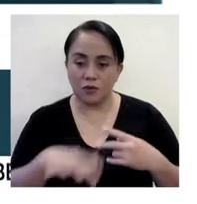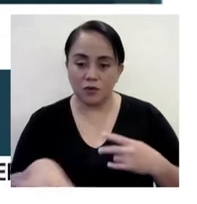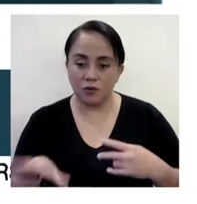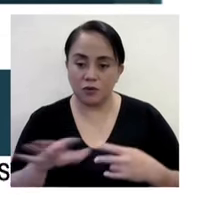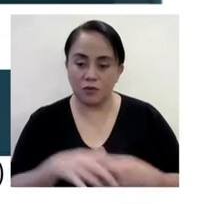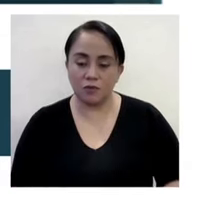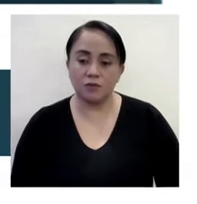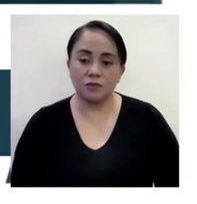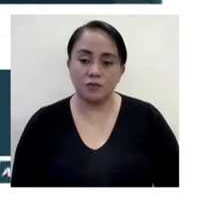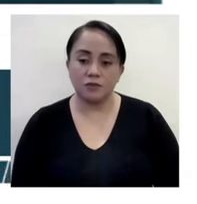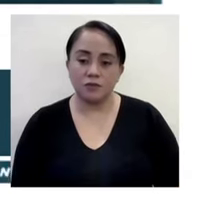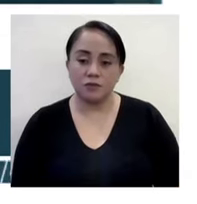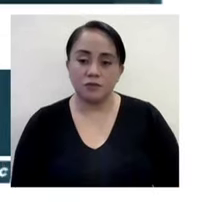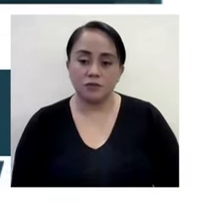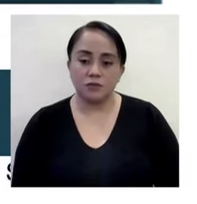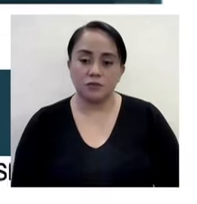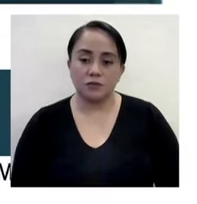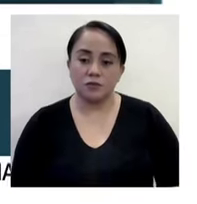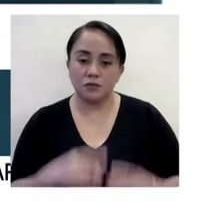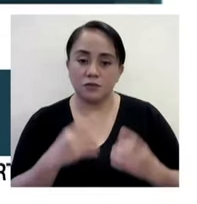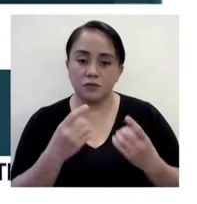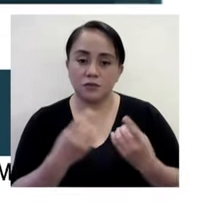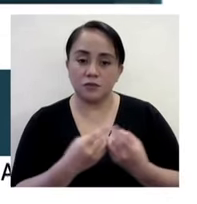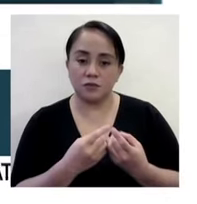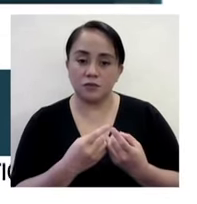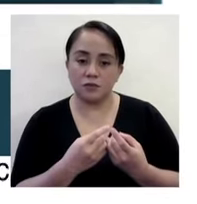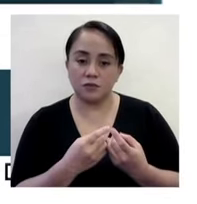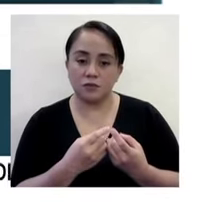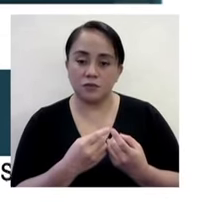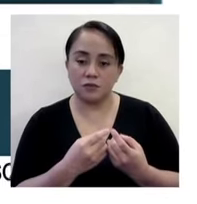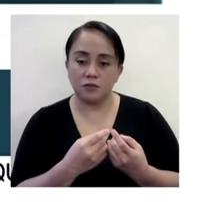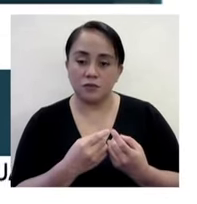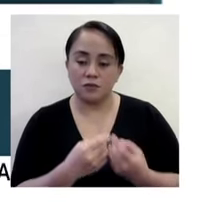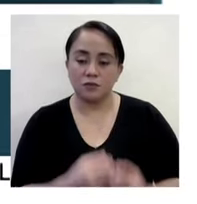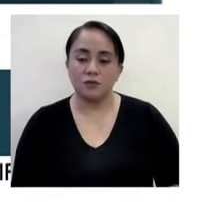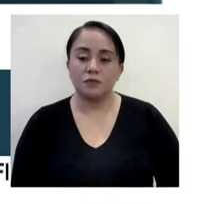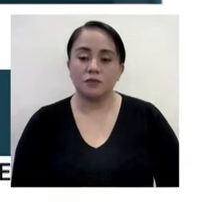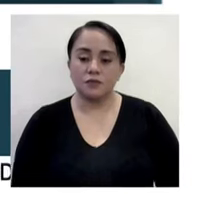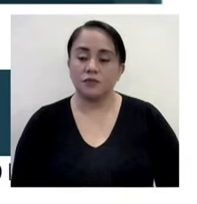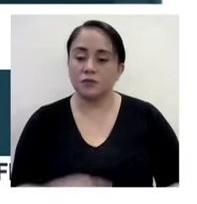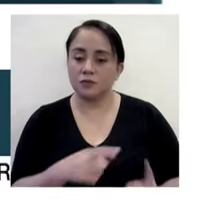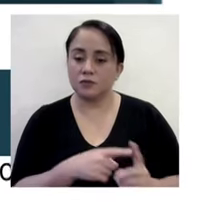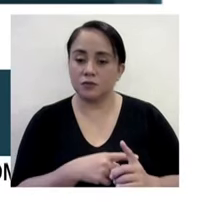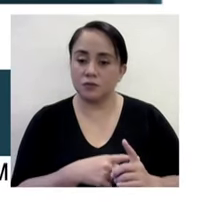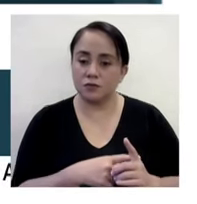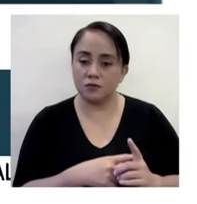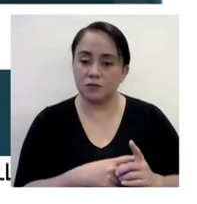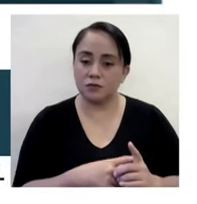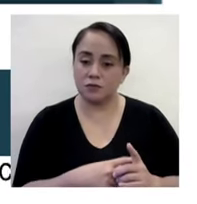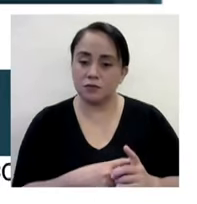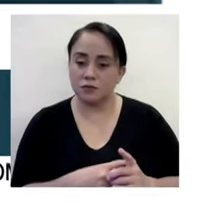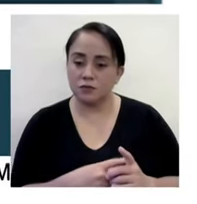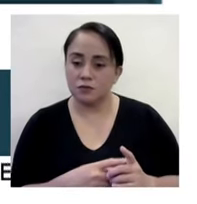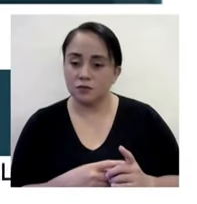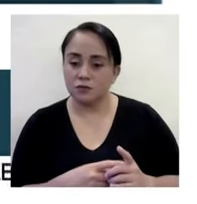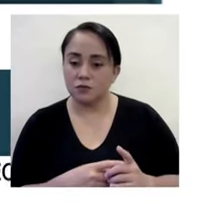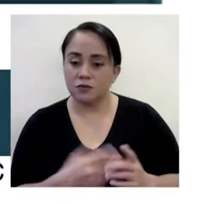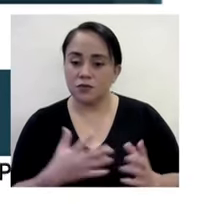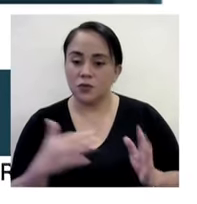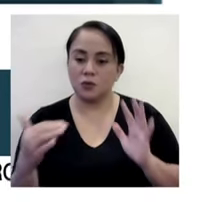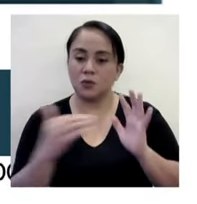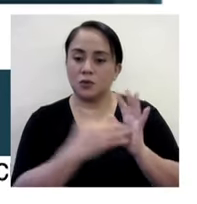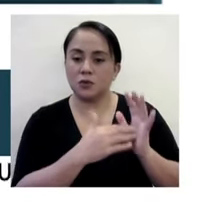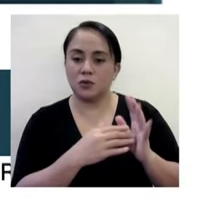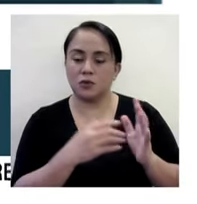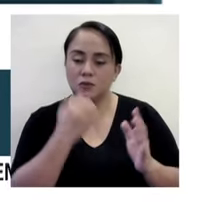And with her partner, she has an Israeli partner. And the Israelis were attacked by